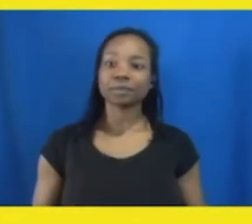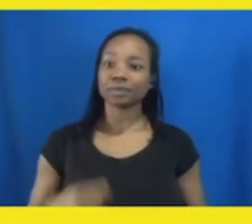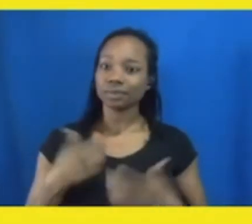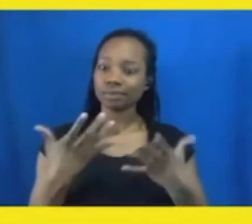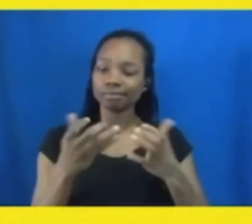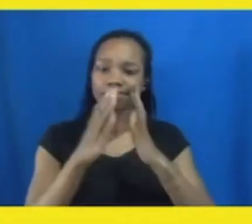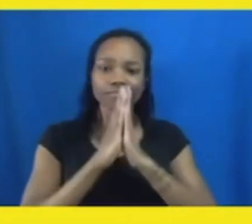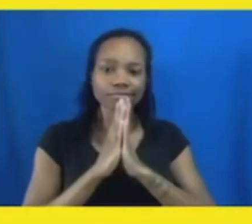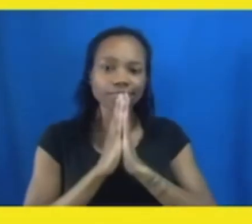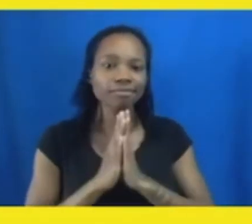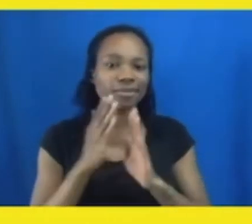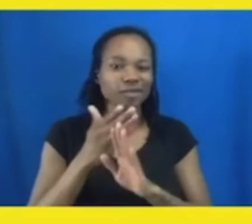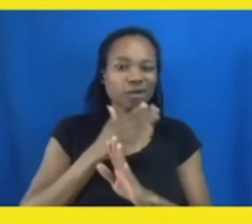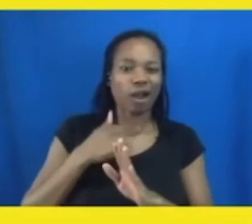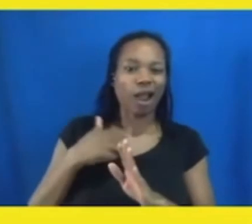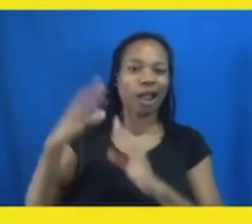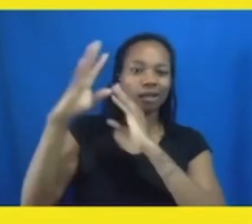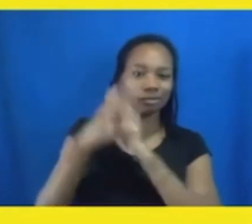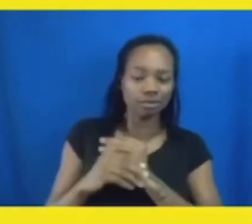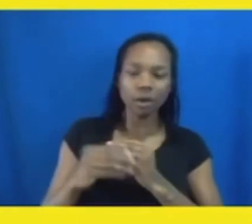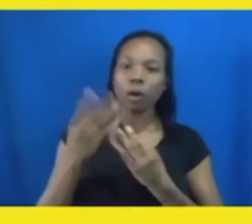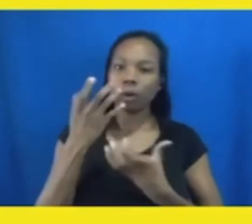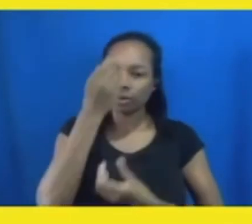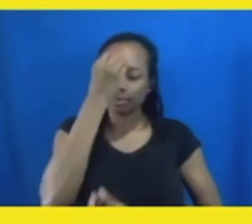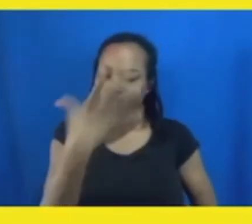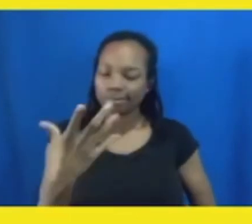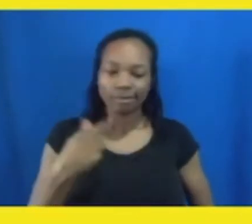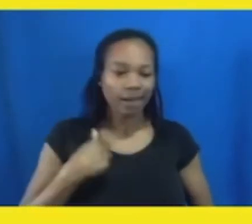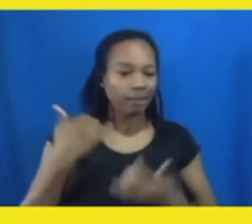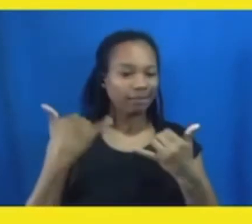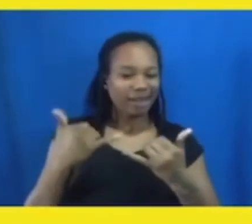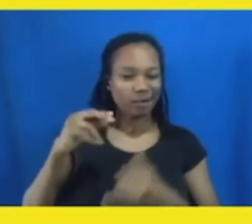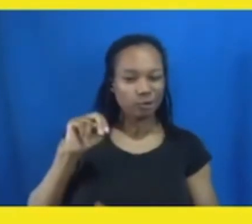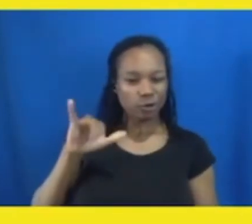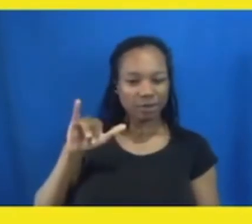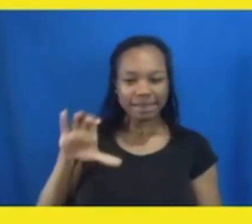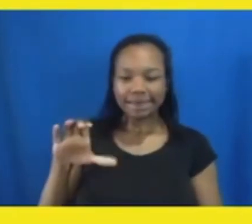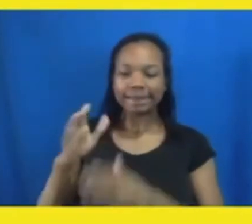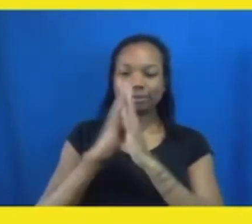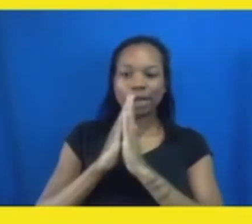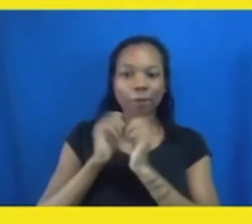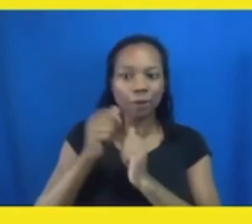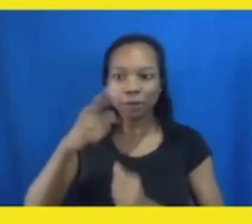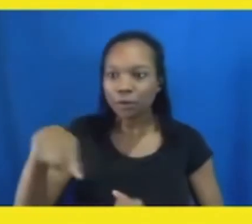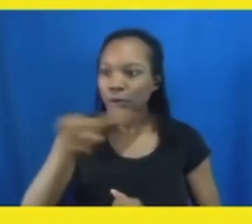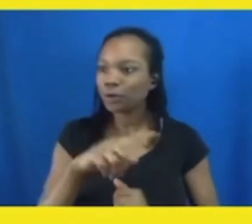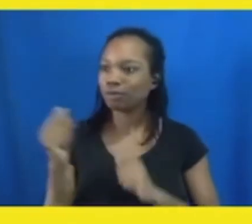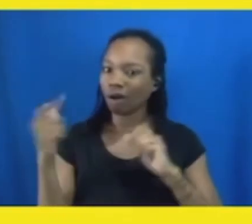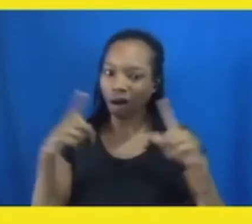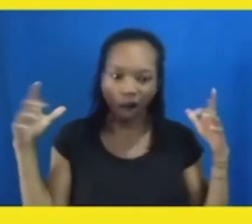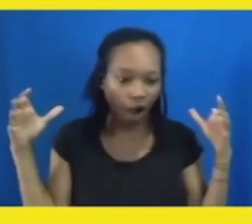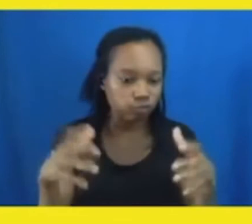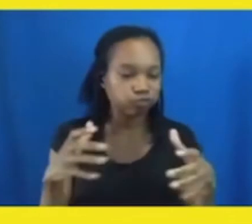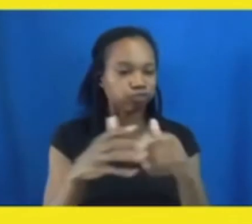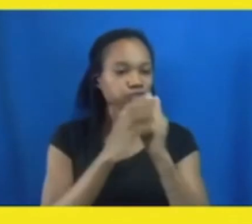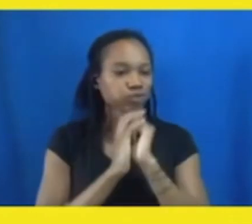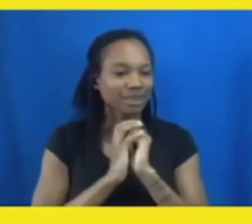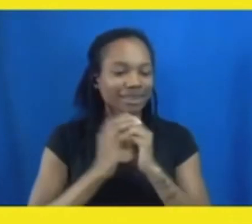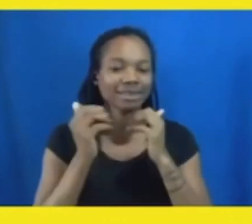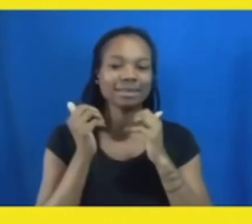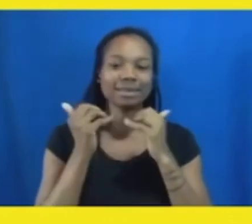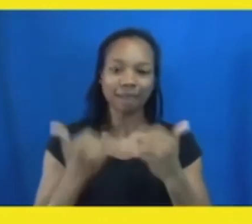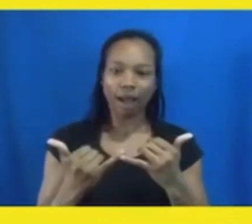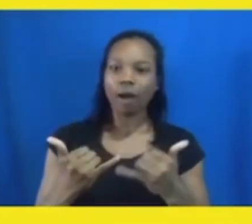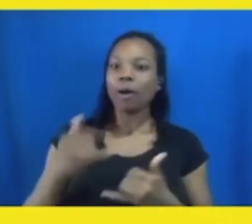you to know that I am praying with you in New York City. We are all praying together and we are believing God for change. So let me leave you with a prayer